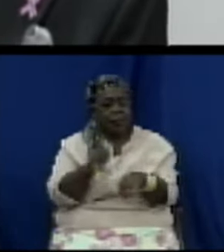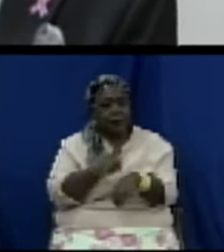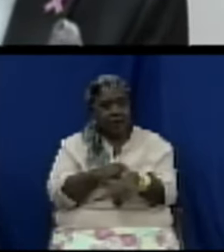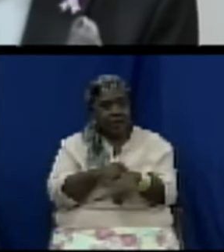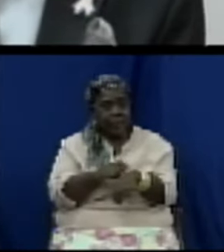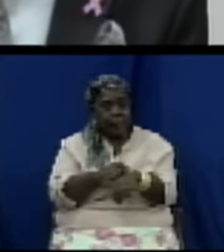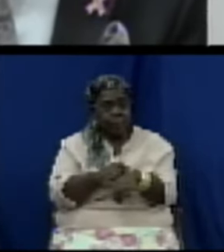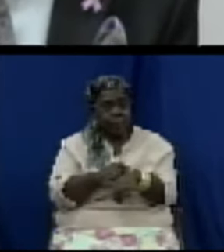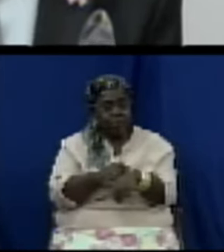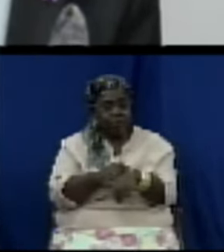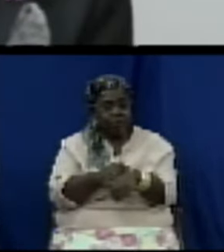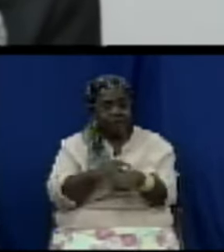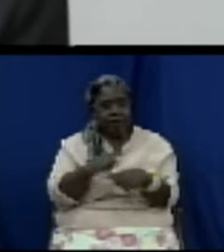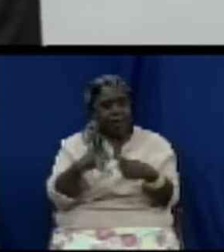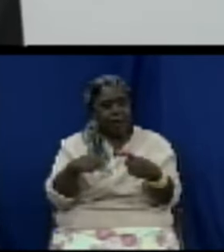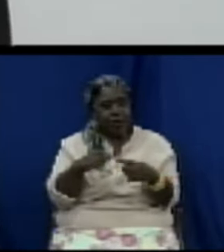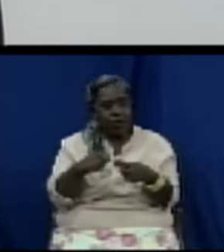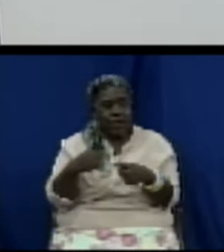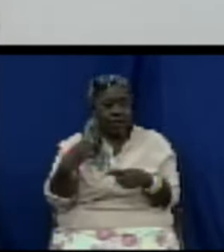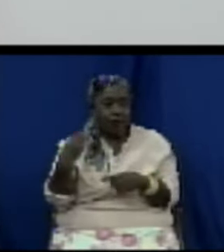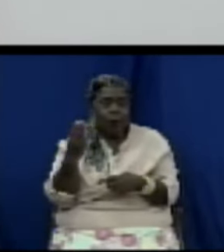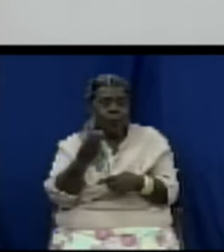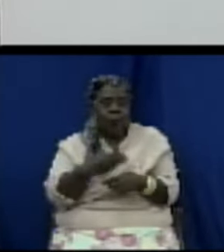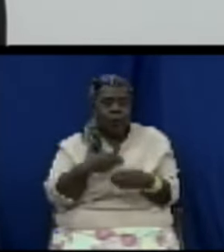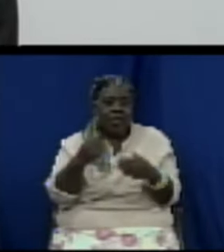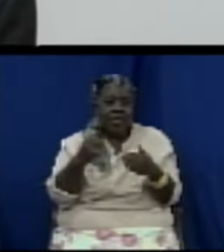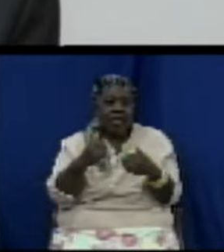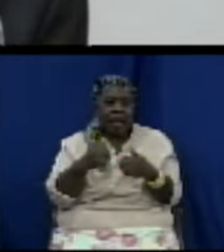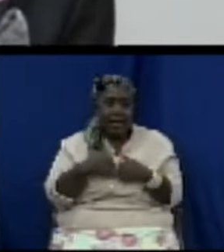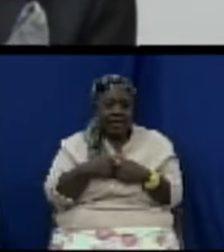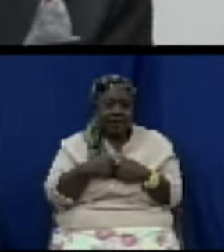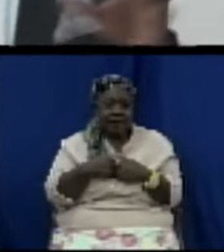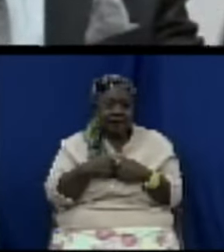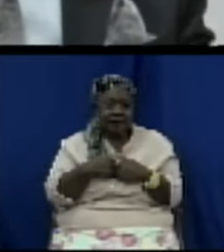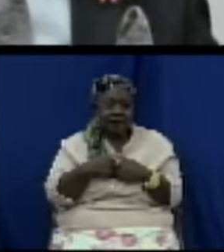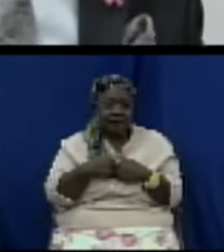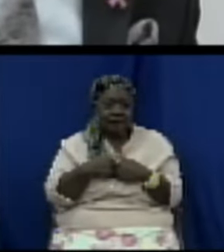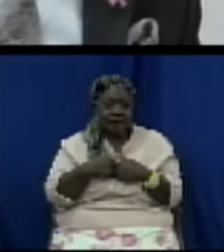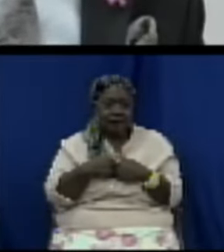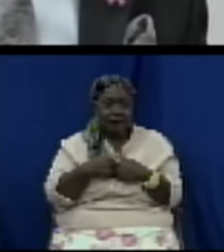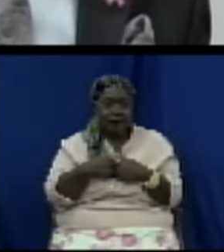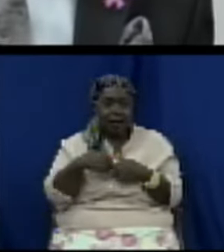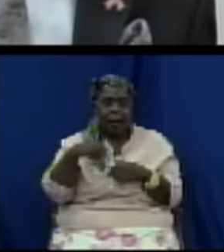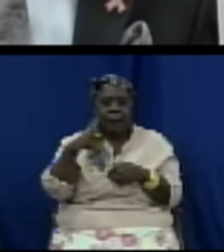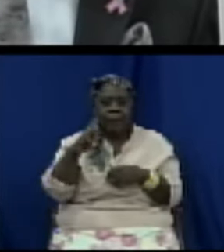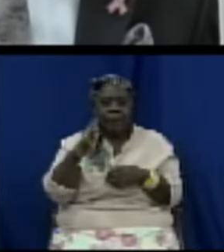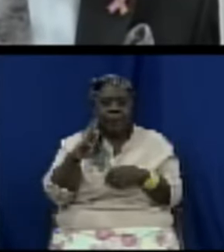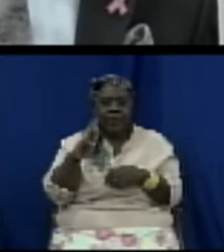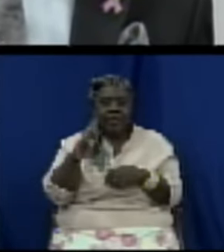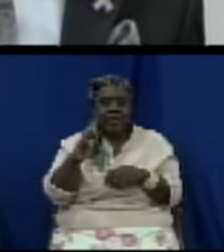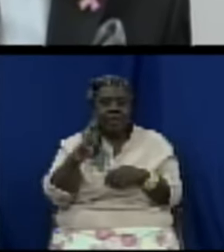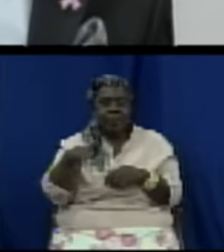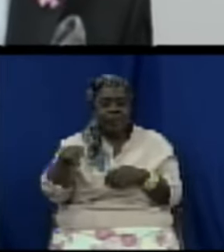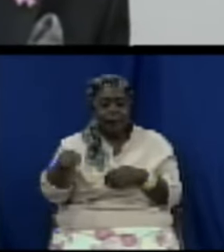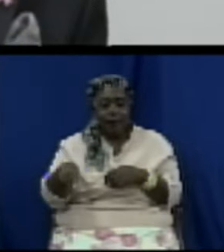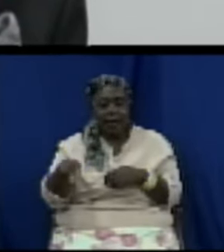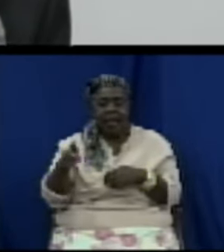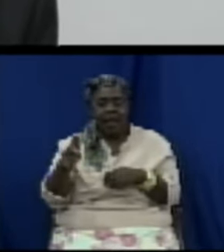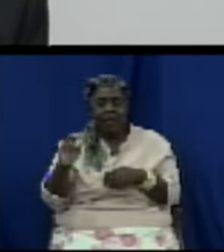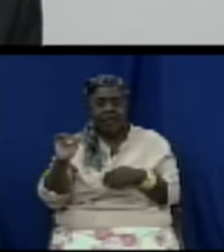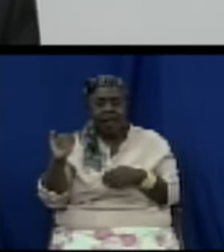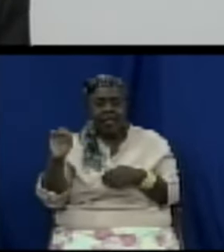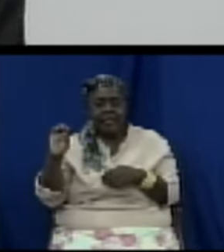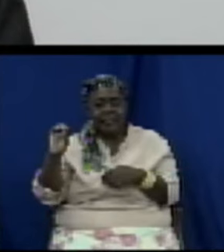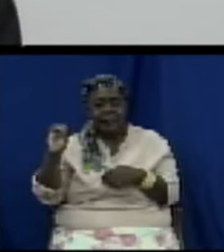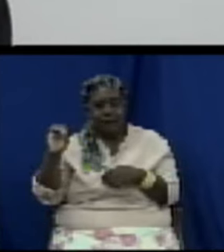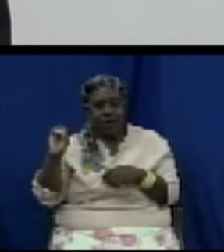when we had price control officers that's